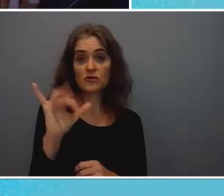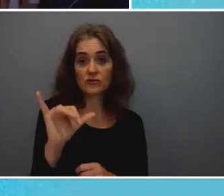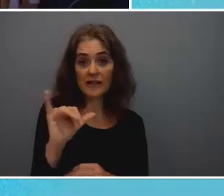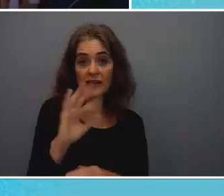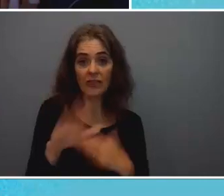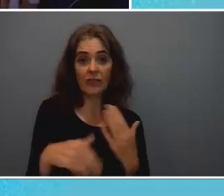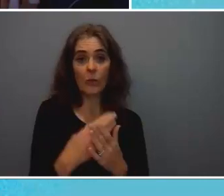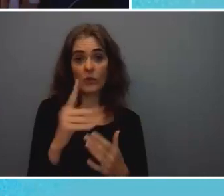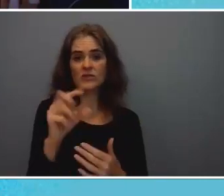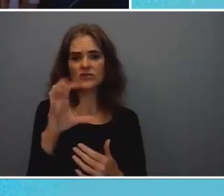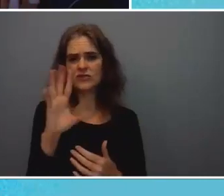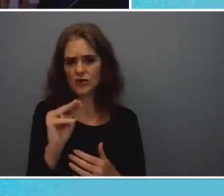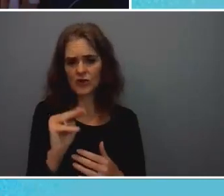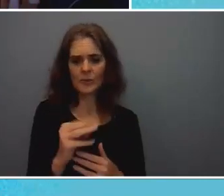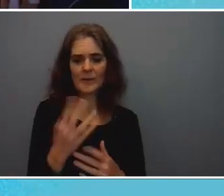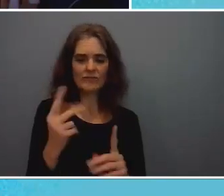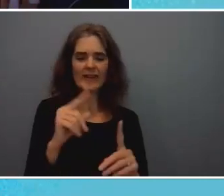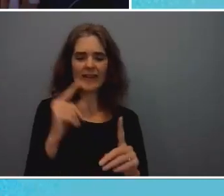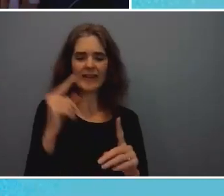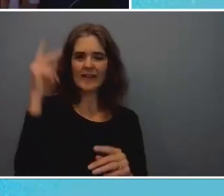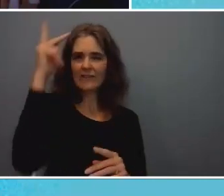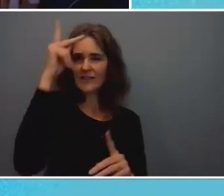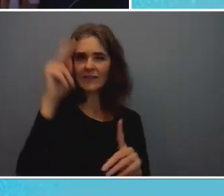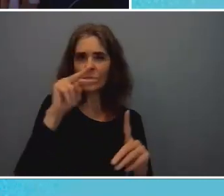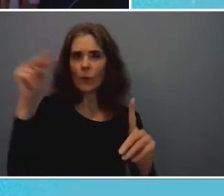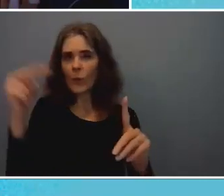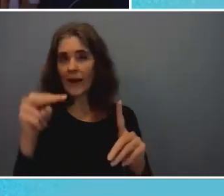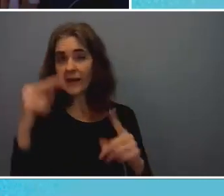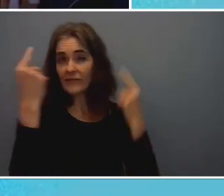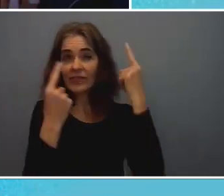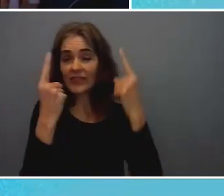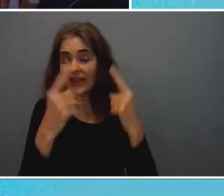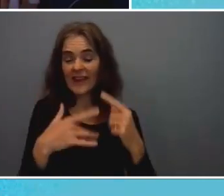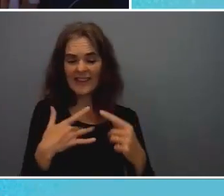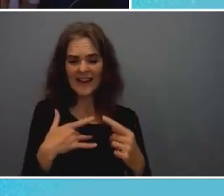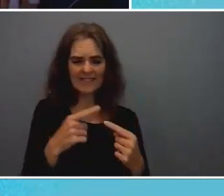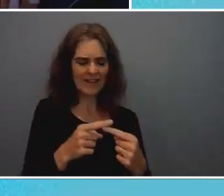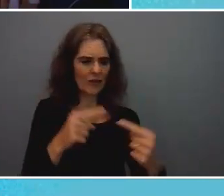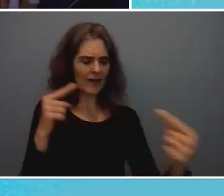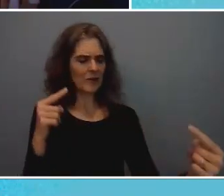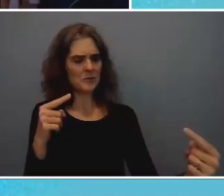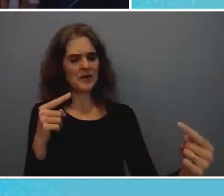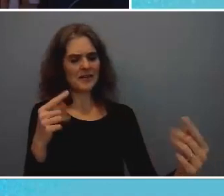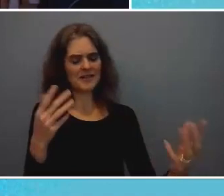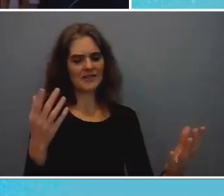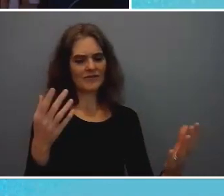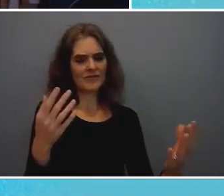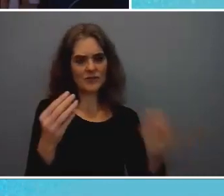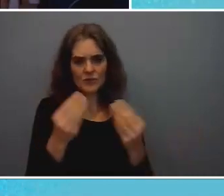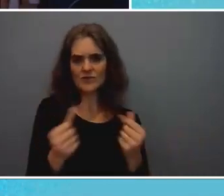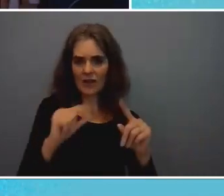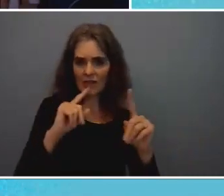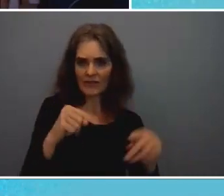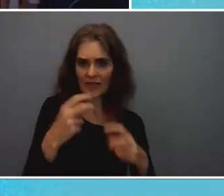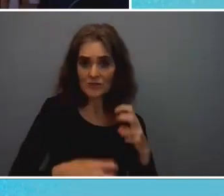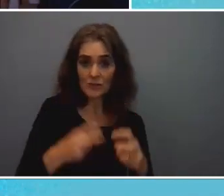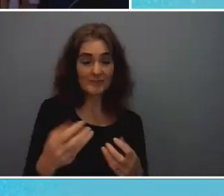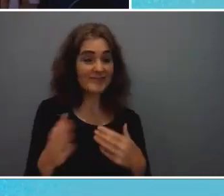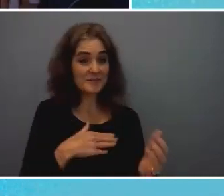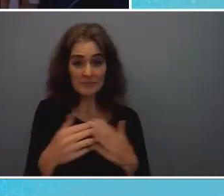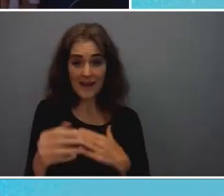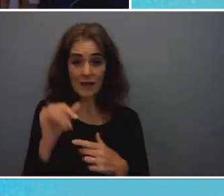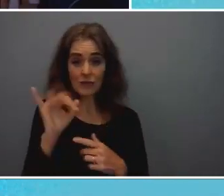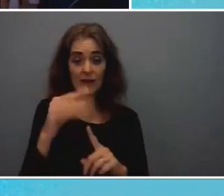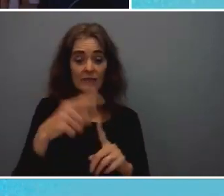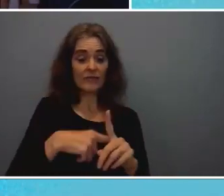and way of thinking that i find really counterproductive to solving these problems is irrelevant if the climate